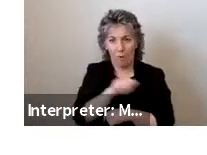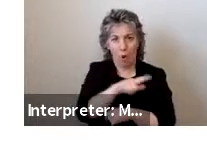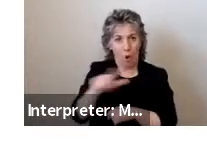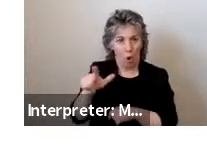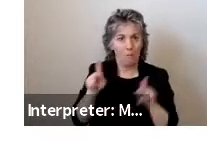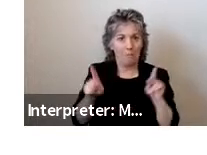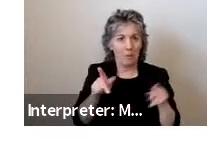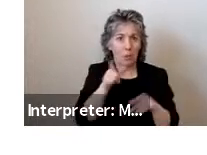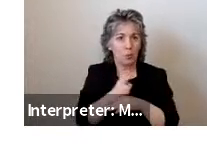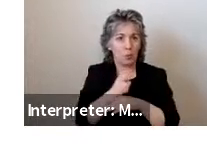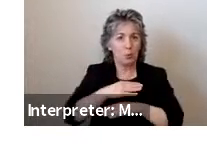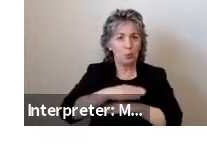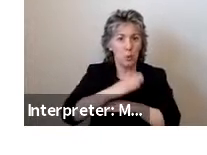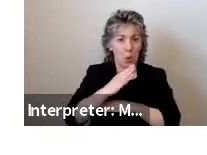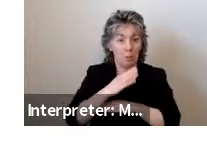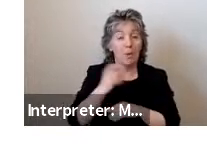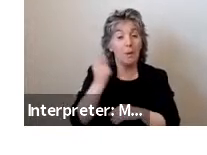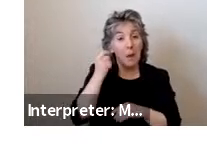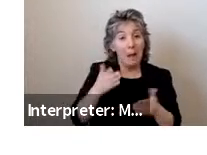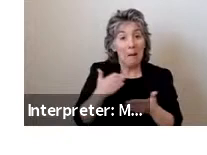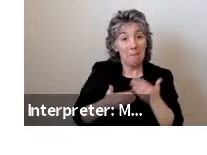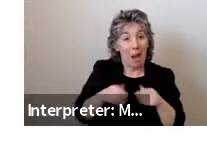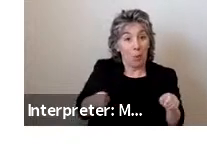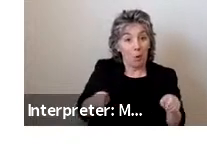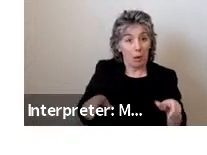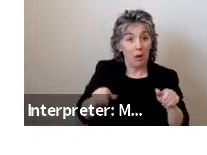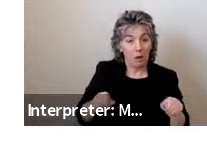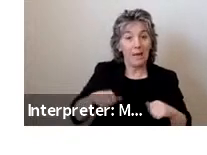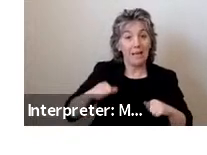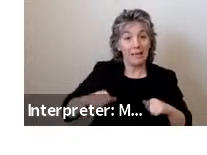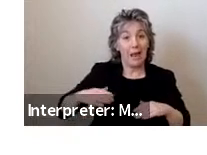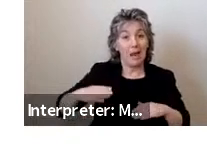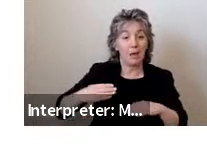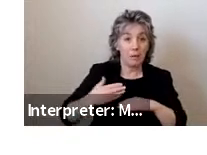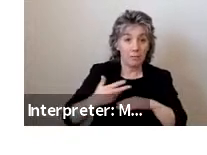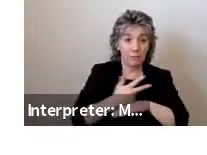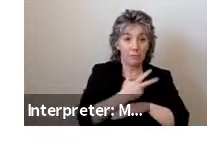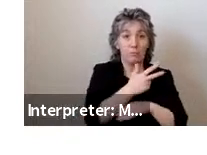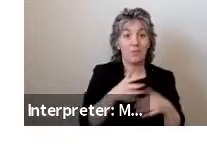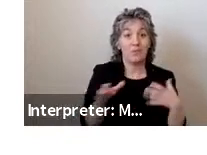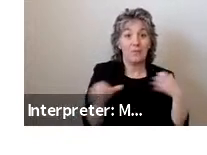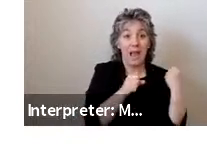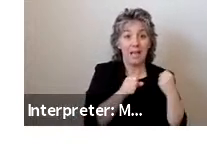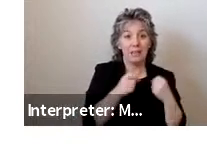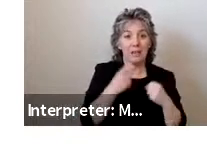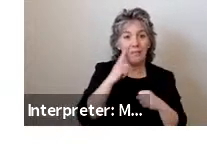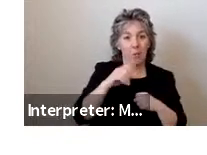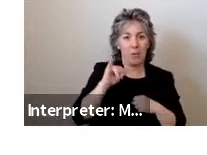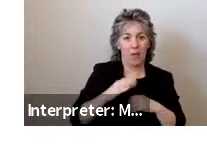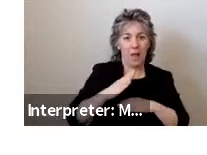except for manual wheelchair users who were able to ascend the ramp most rapidly for the 1 to 12 slope condition.